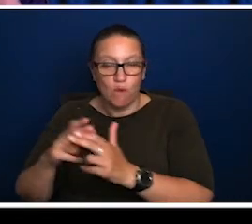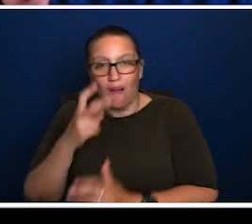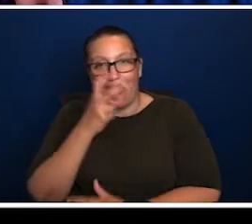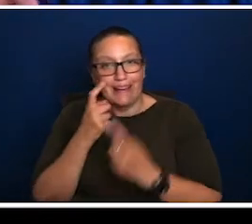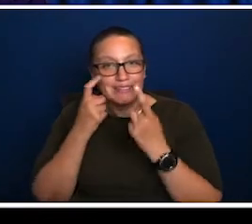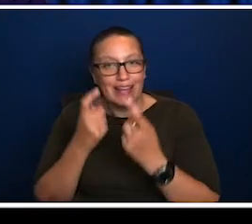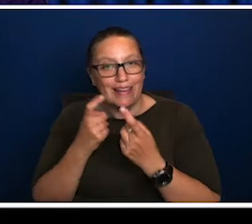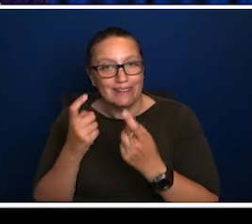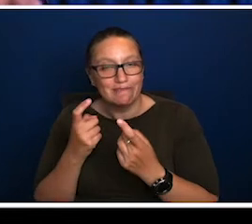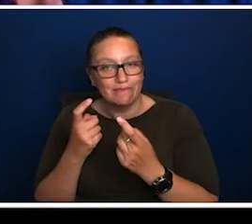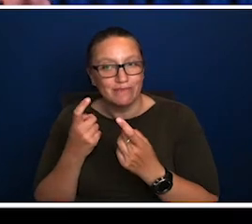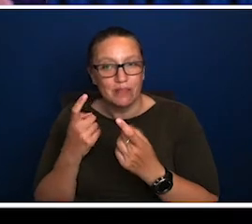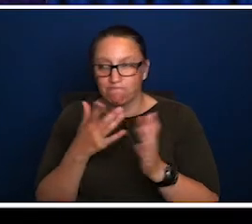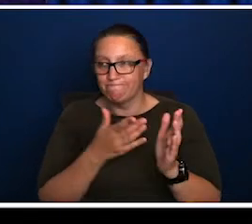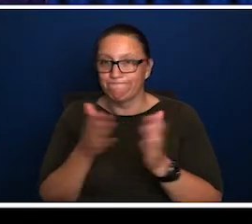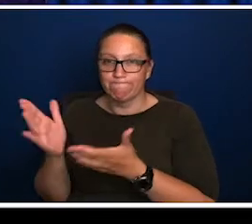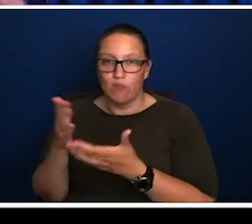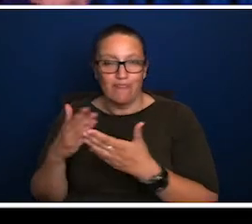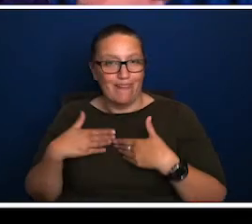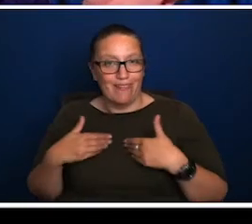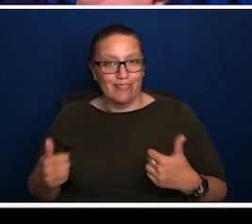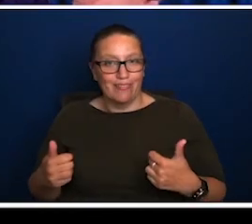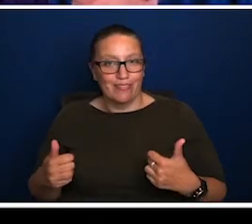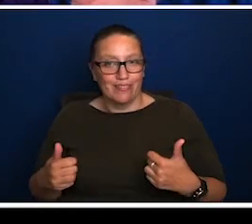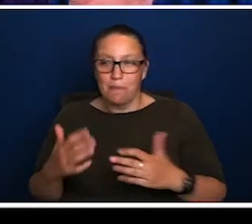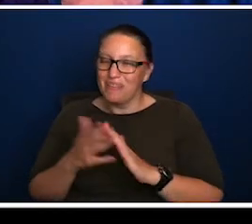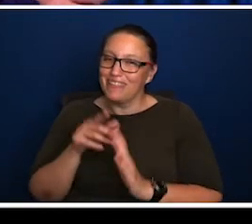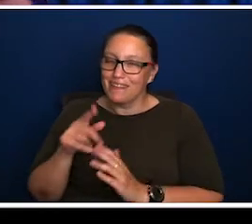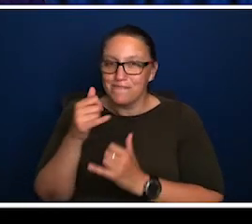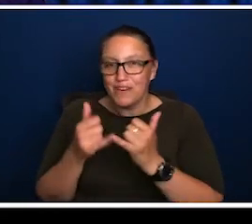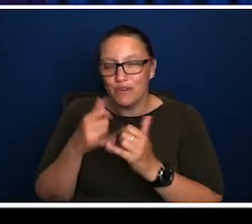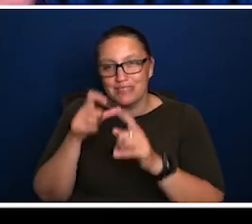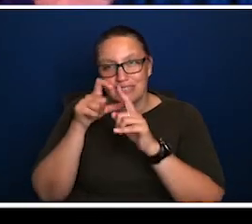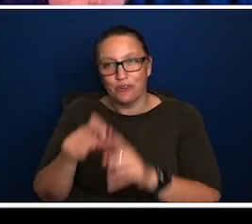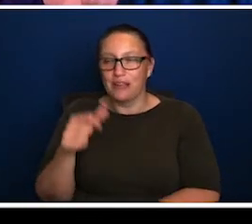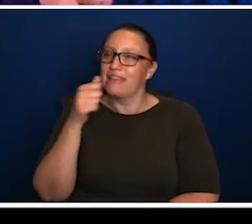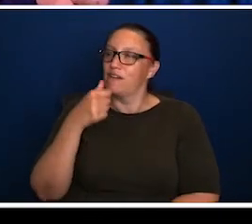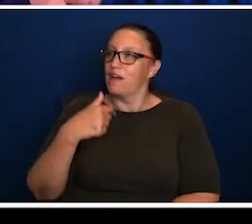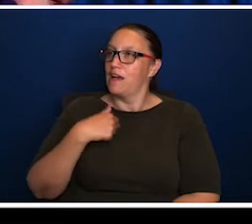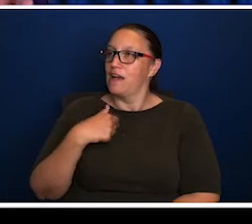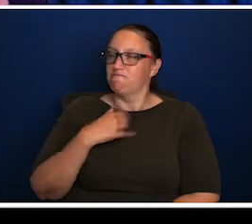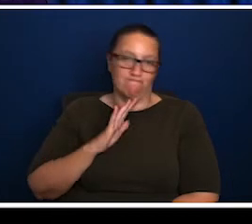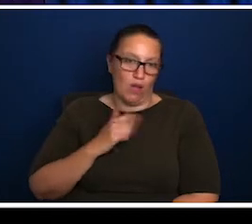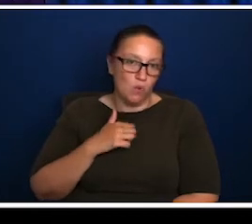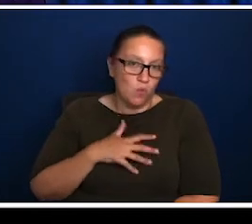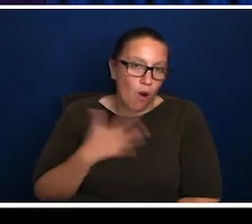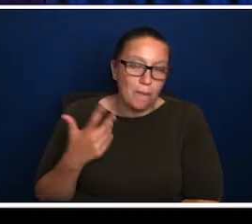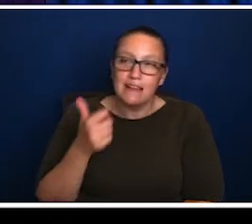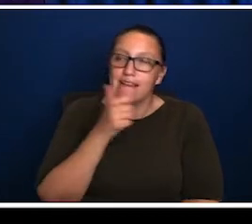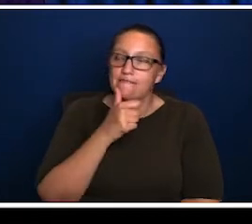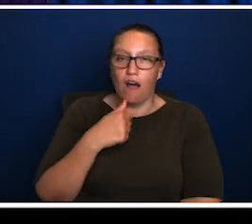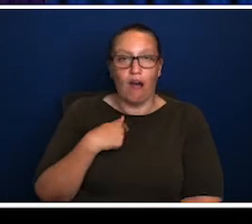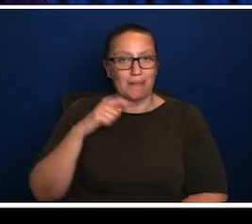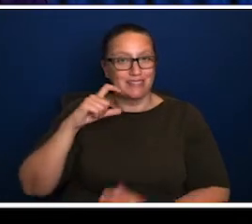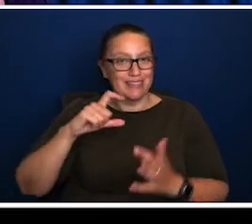Because the job mix in the regional area shifts towards aged care and shifts towards health. In that context,